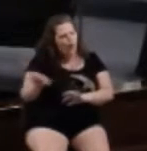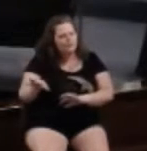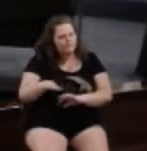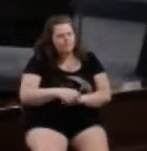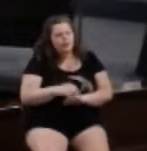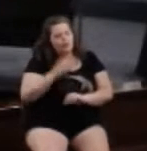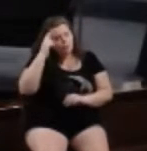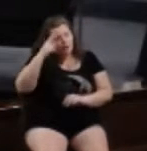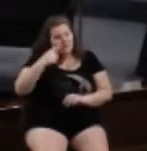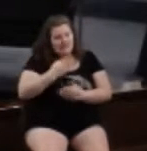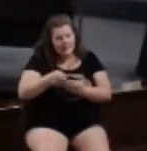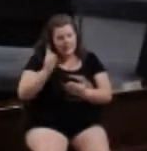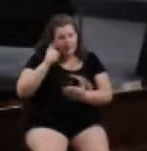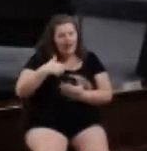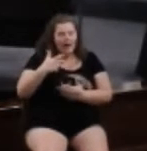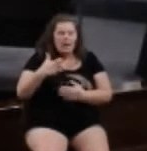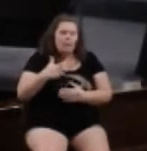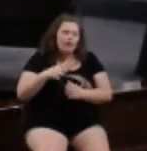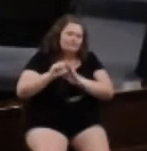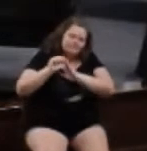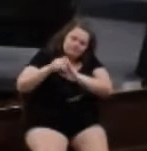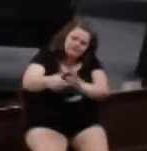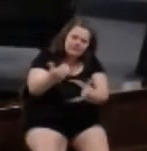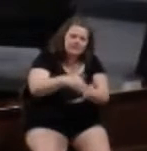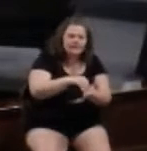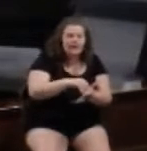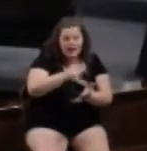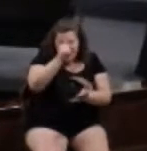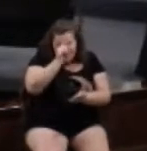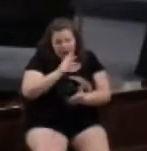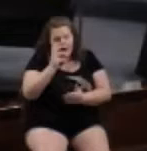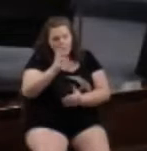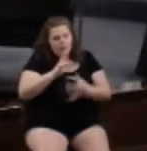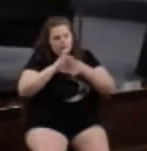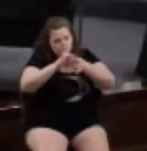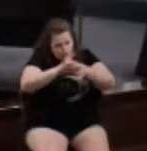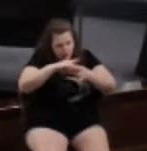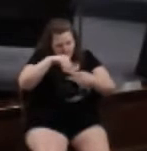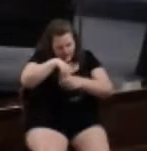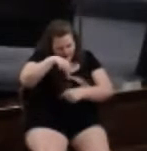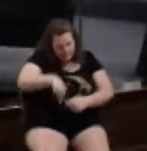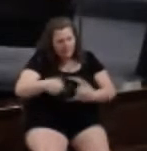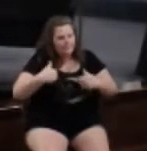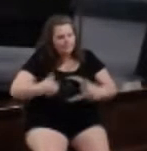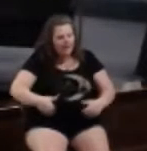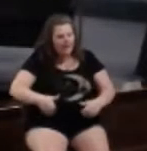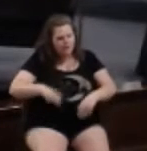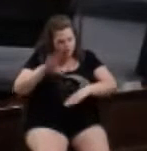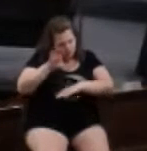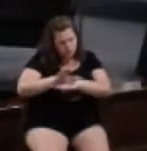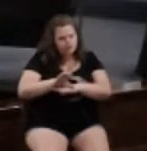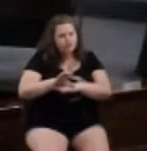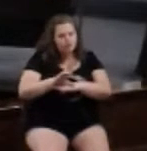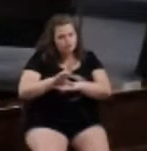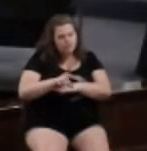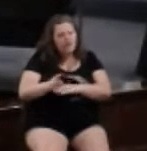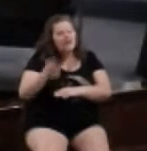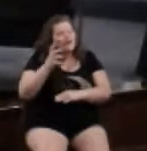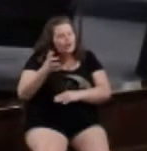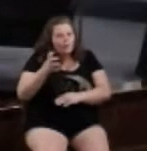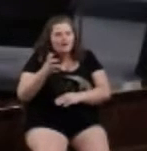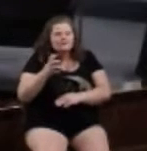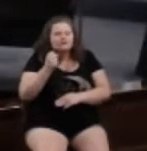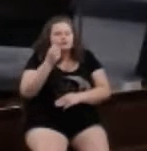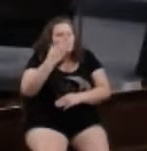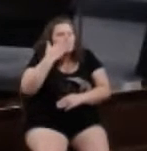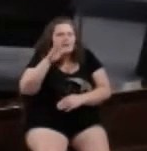Ron said last week, and I want to stress it again today, God wants unity in his body, the church. He wants it so much that